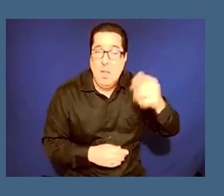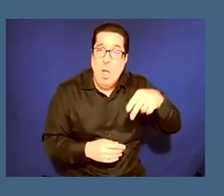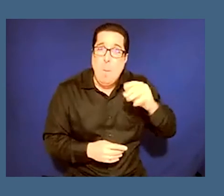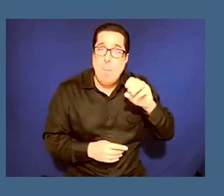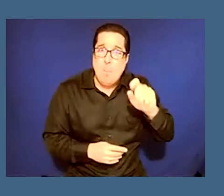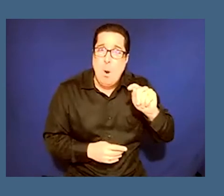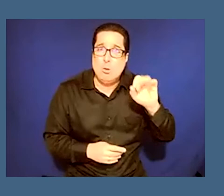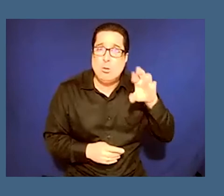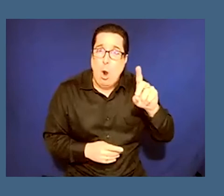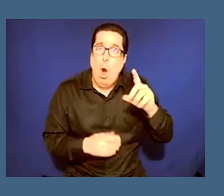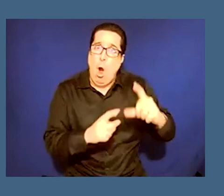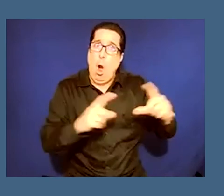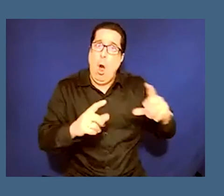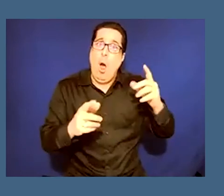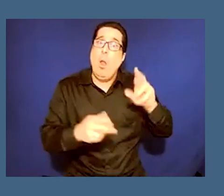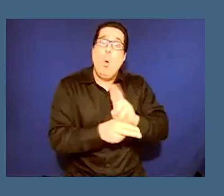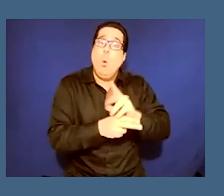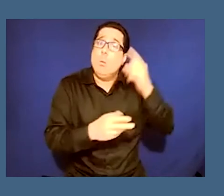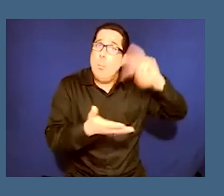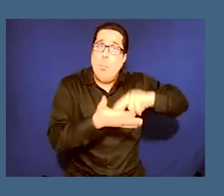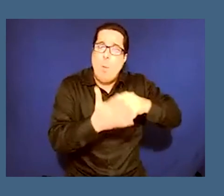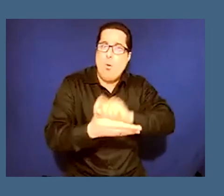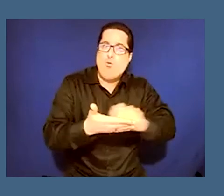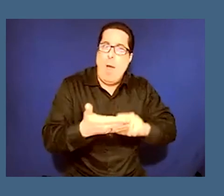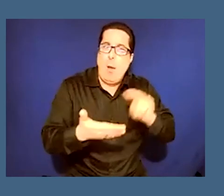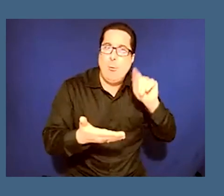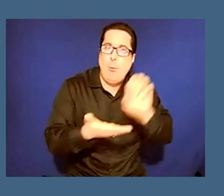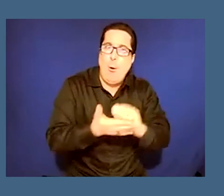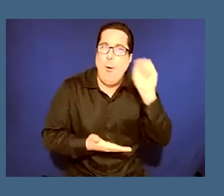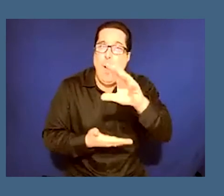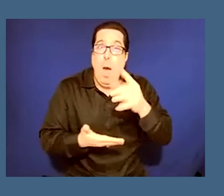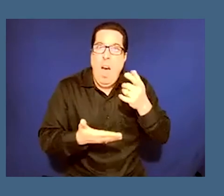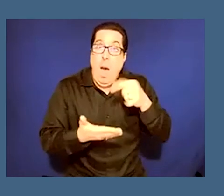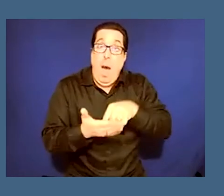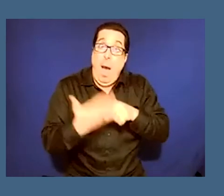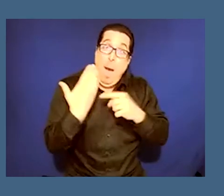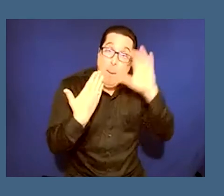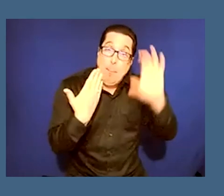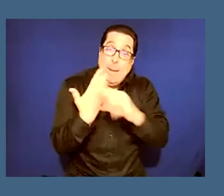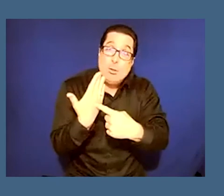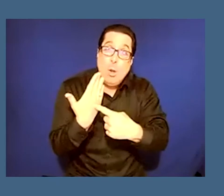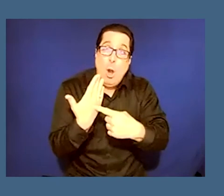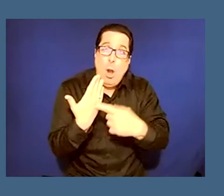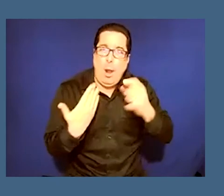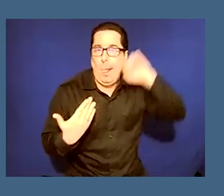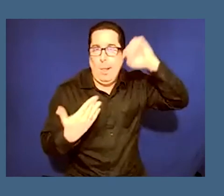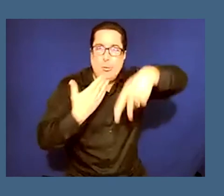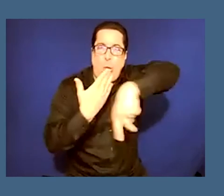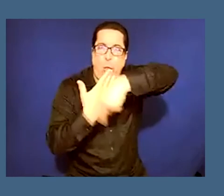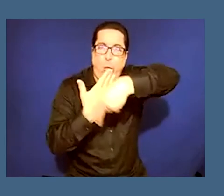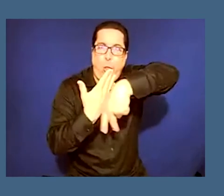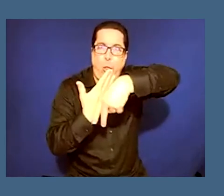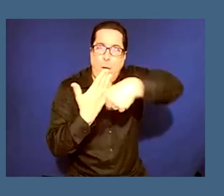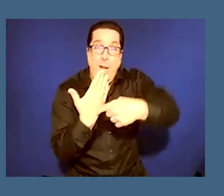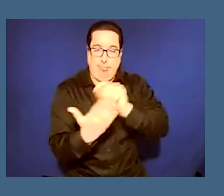and they'd write notes to their family members like gee i was able to be at a lynching i mean really powerful disturbing etc and